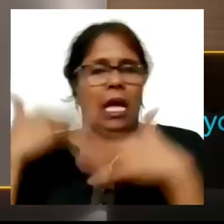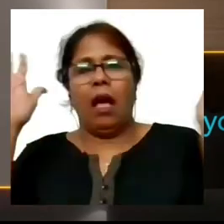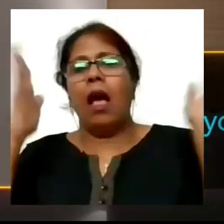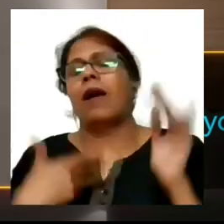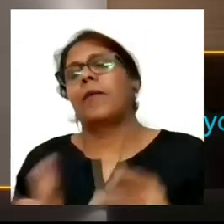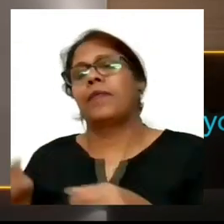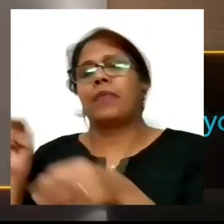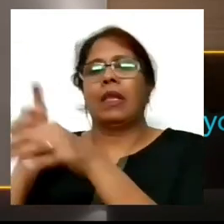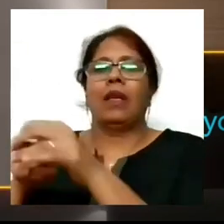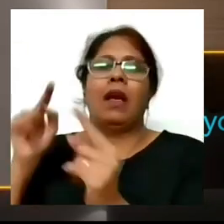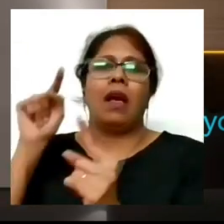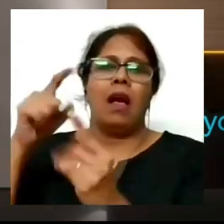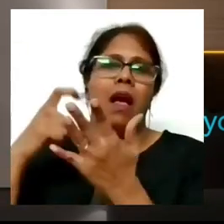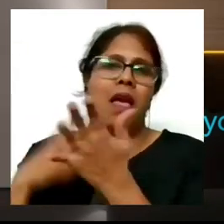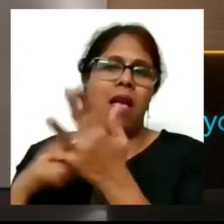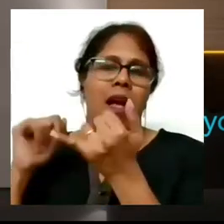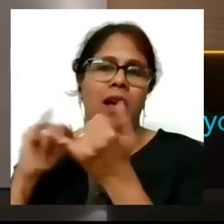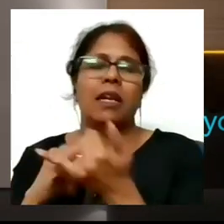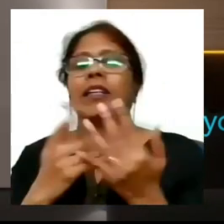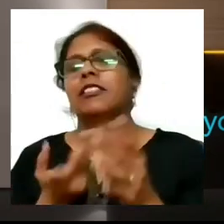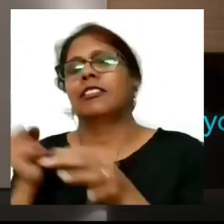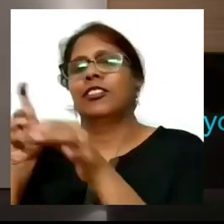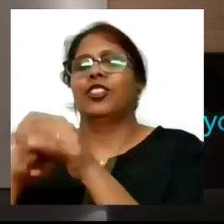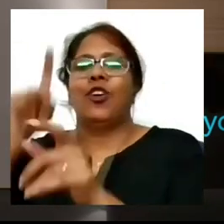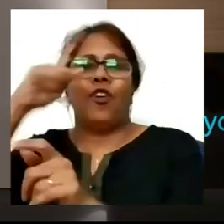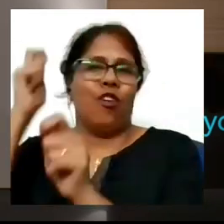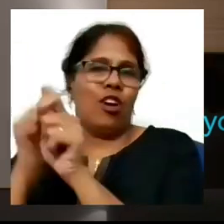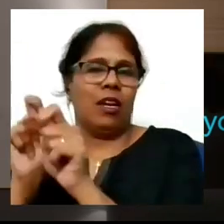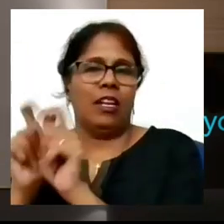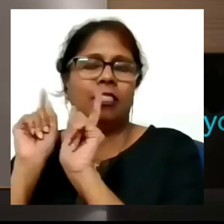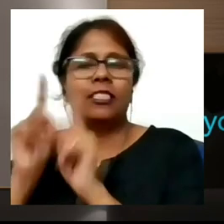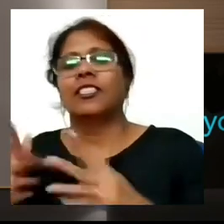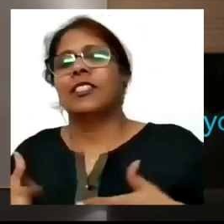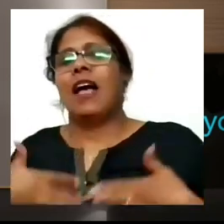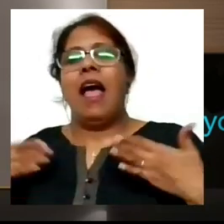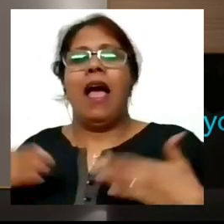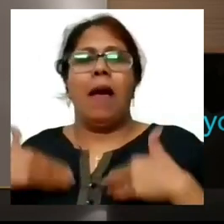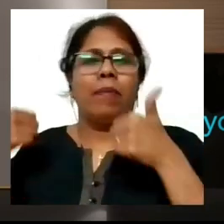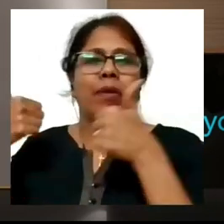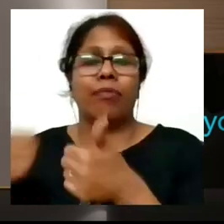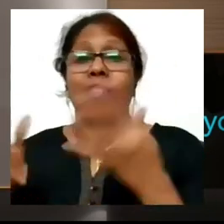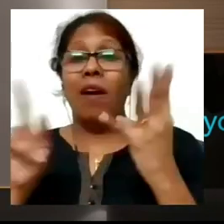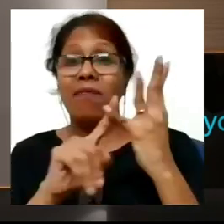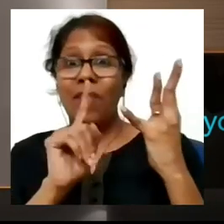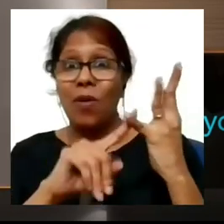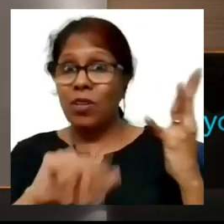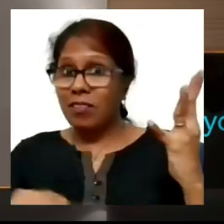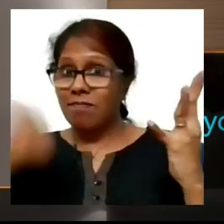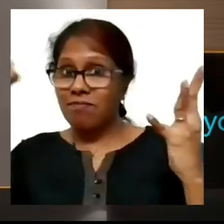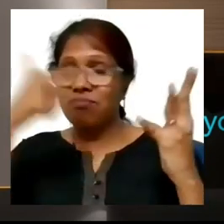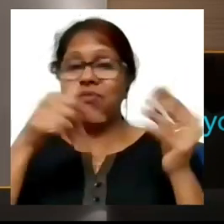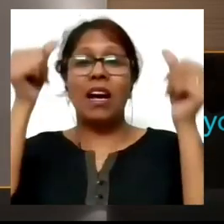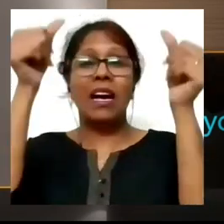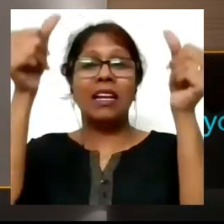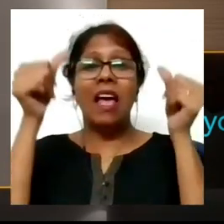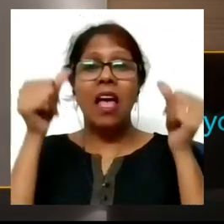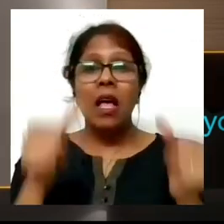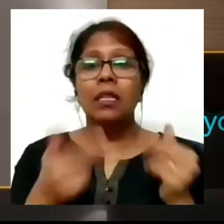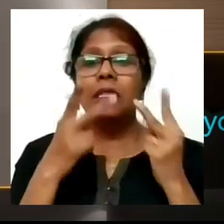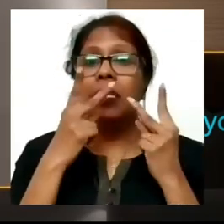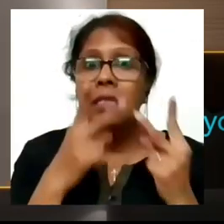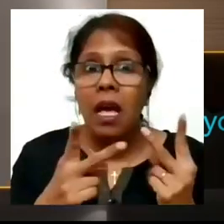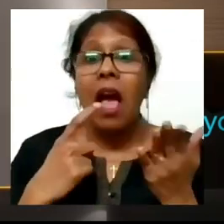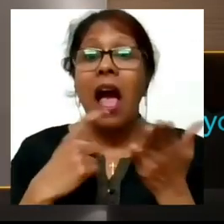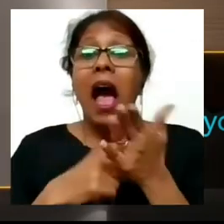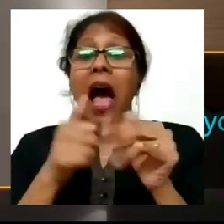IRS service and I'm very happily studying there but this time in my fourth attempt when the results came out I had actually gotten rank